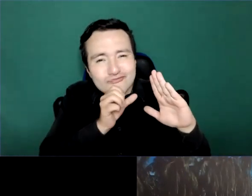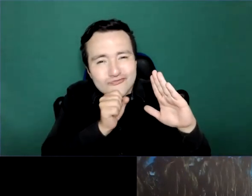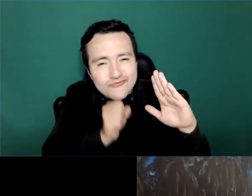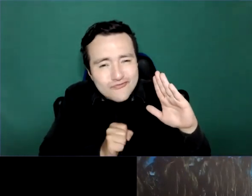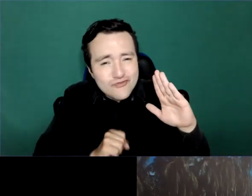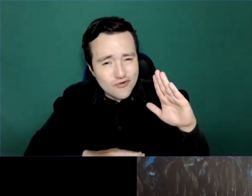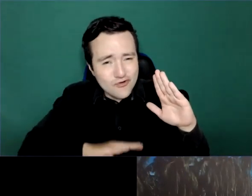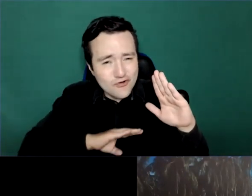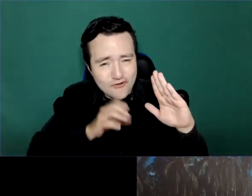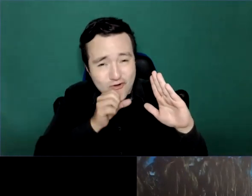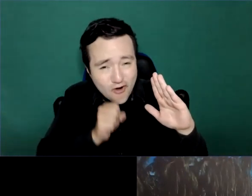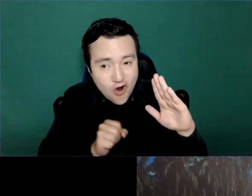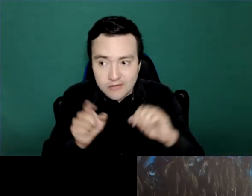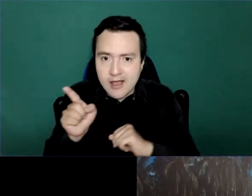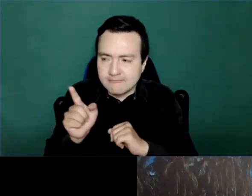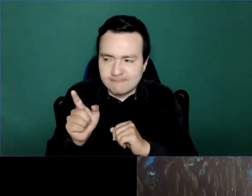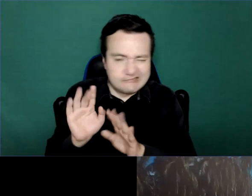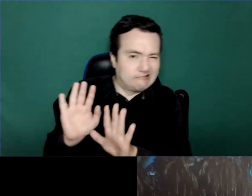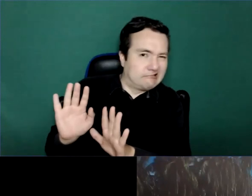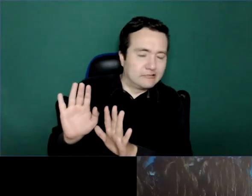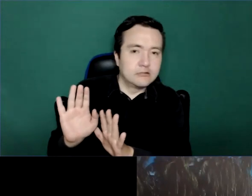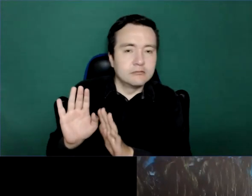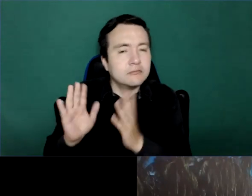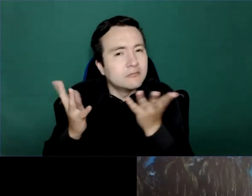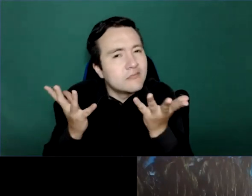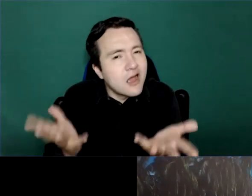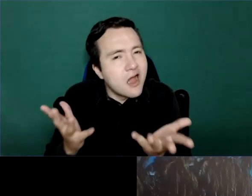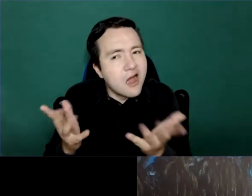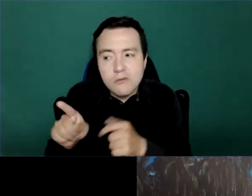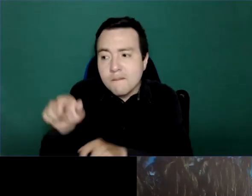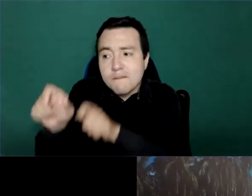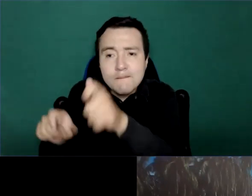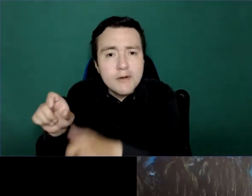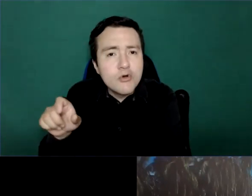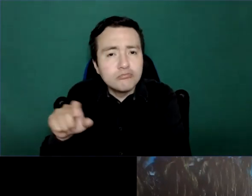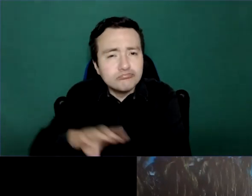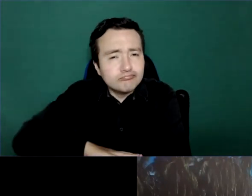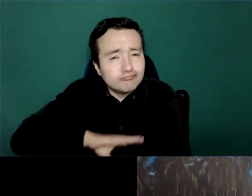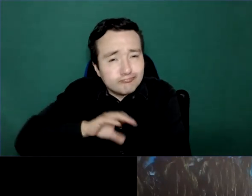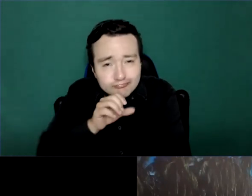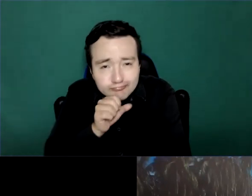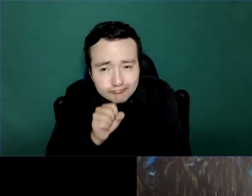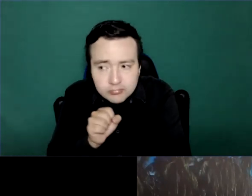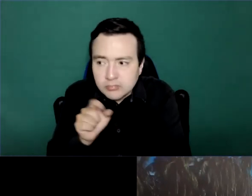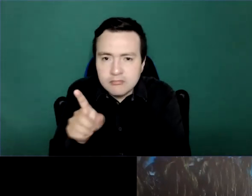elder, of older people, especially the ones who live in residences.